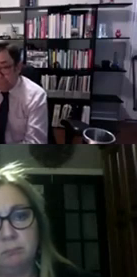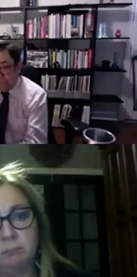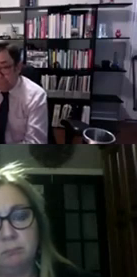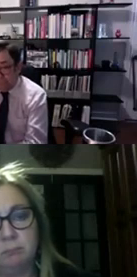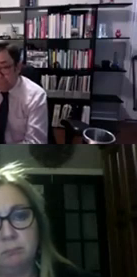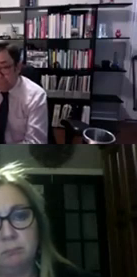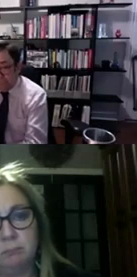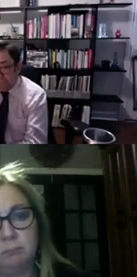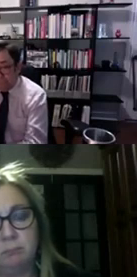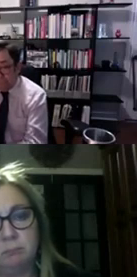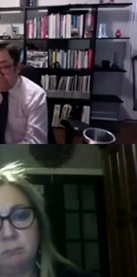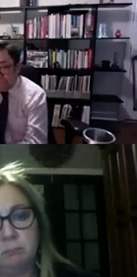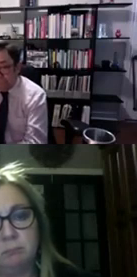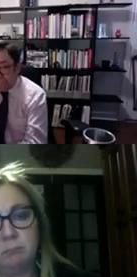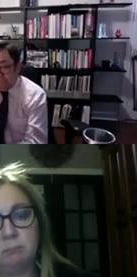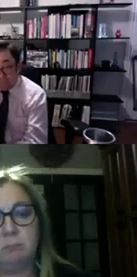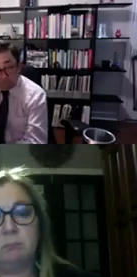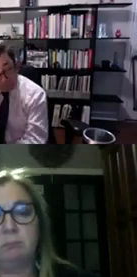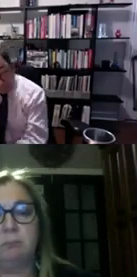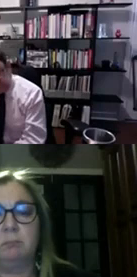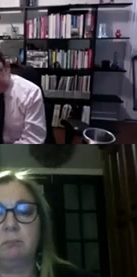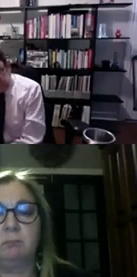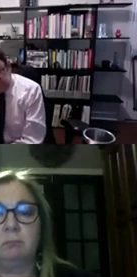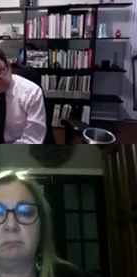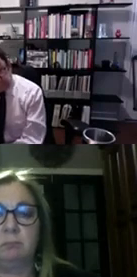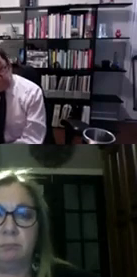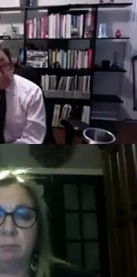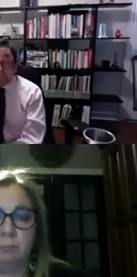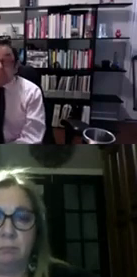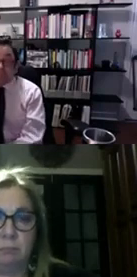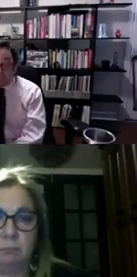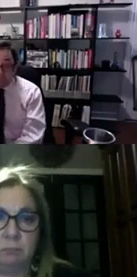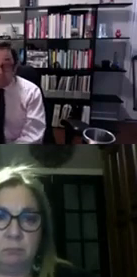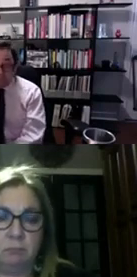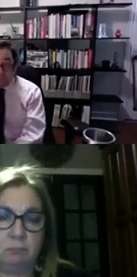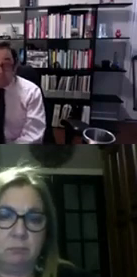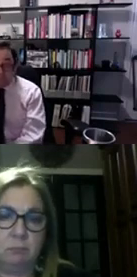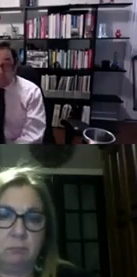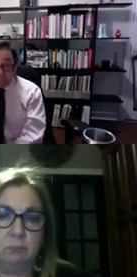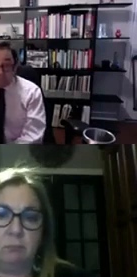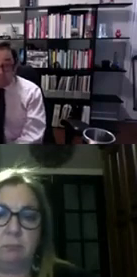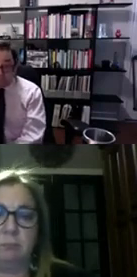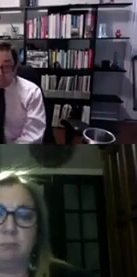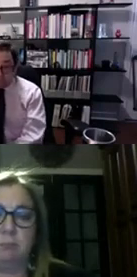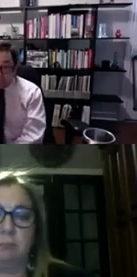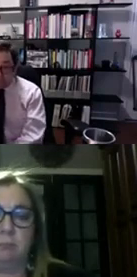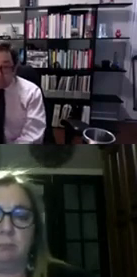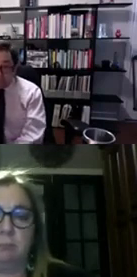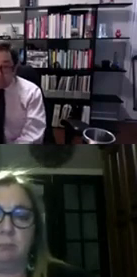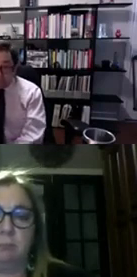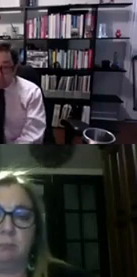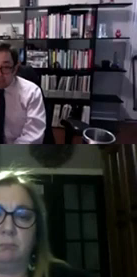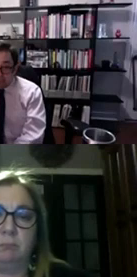and the crc and the crpd committees are taking so there's one important task force towards um residential uh